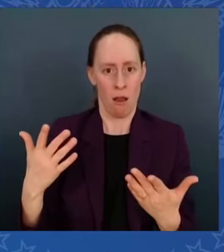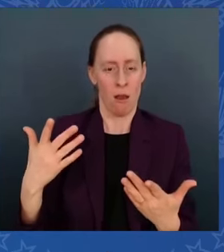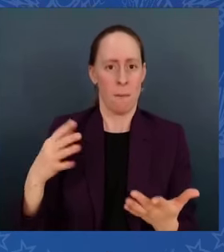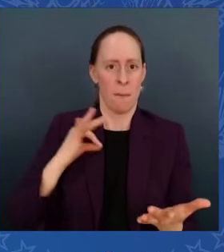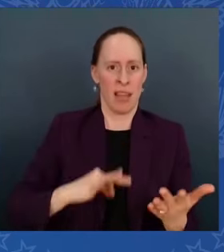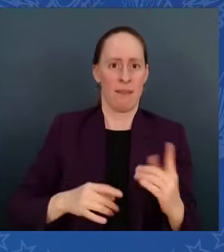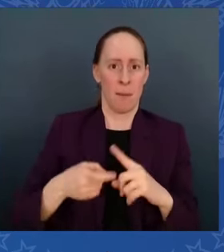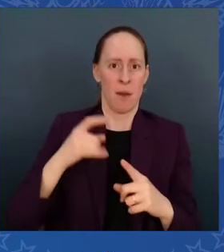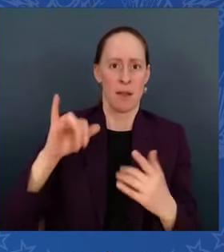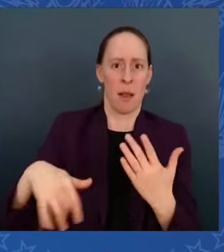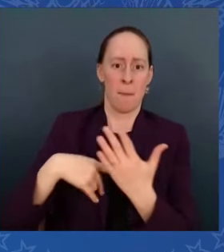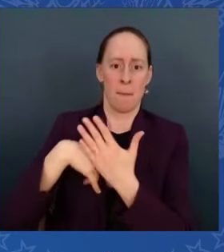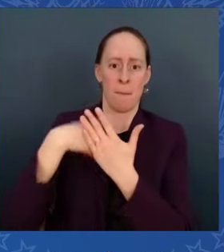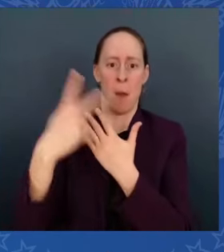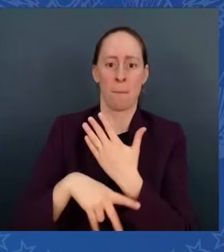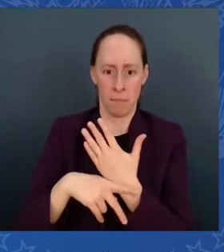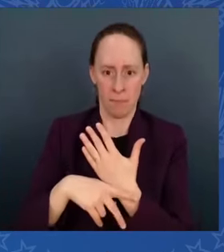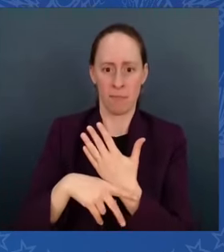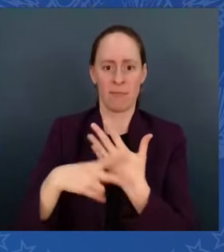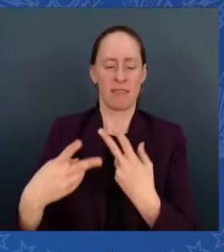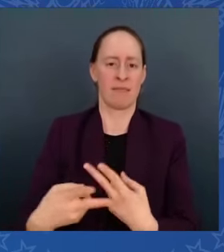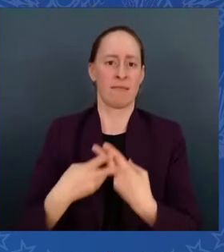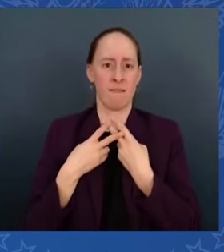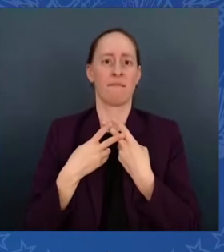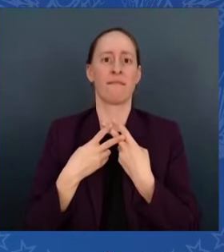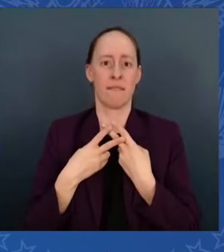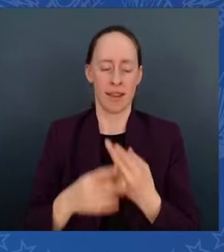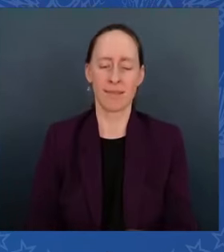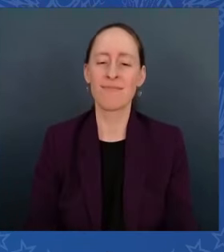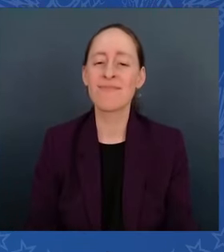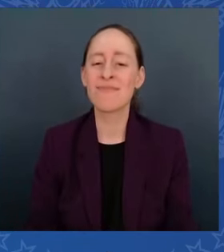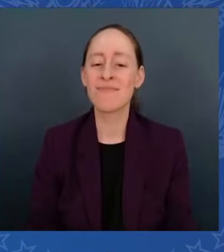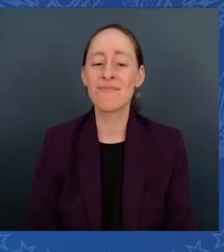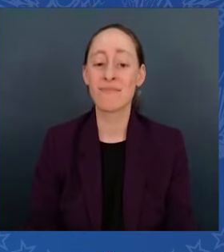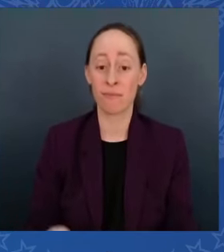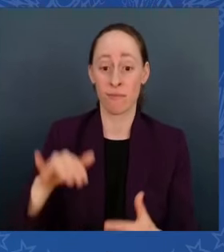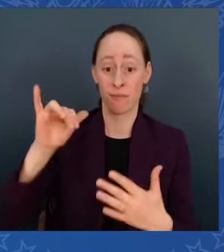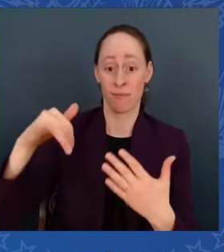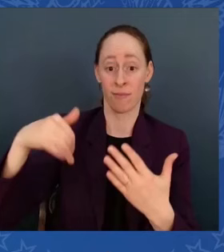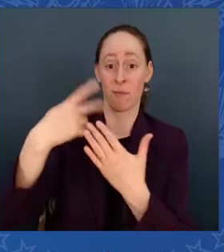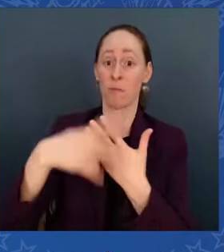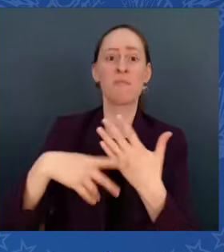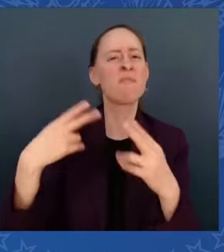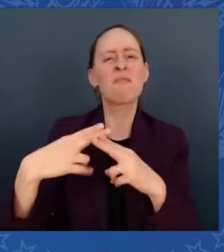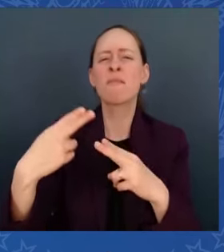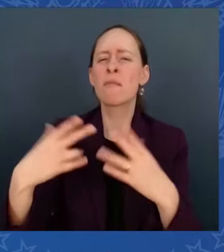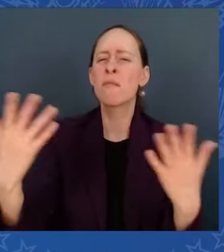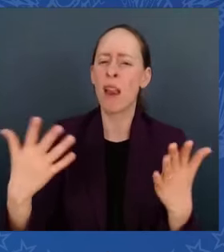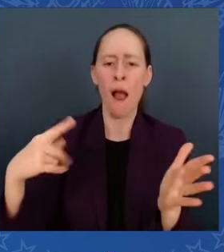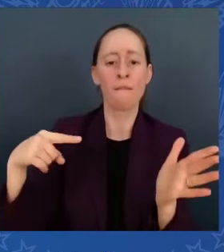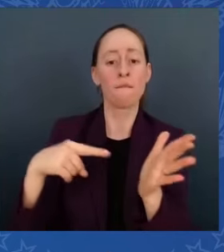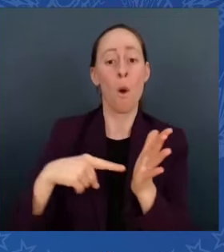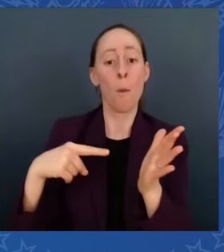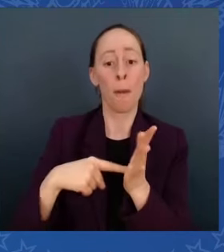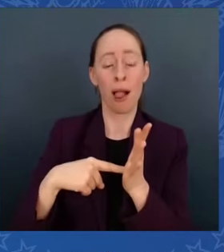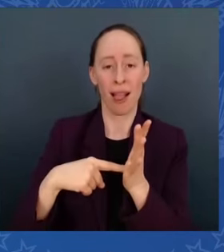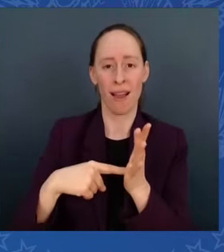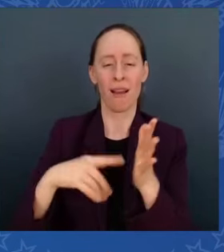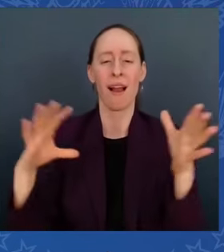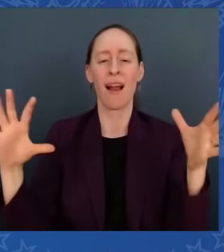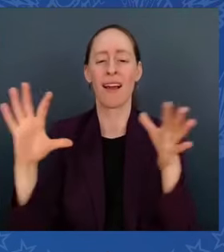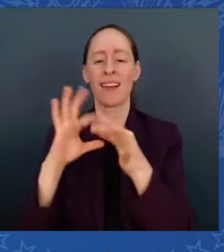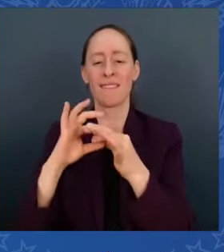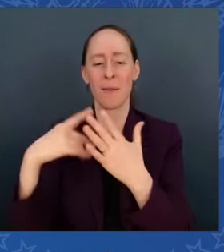But that program called Affordable Connectivity Program runs out of money this month. For folks,